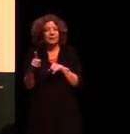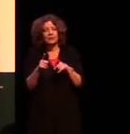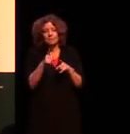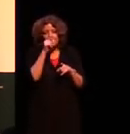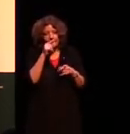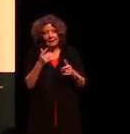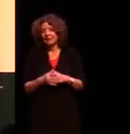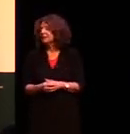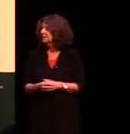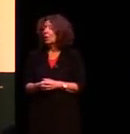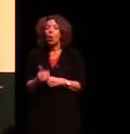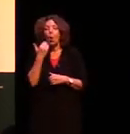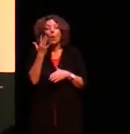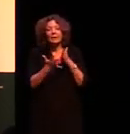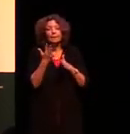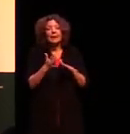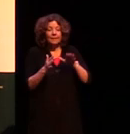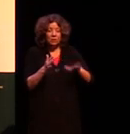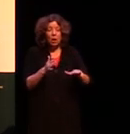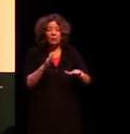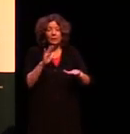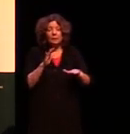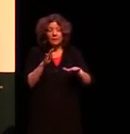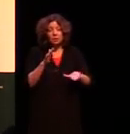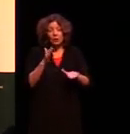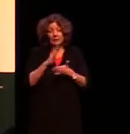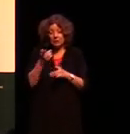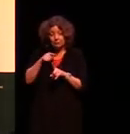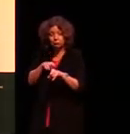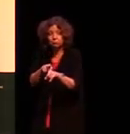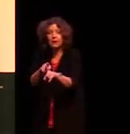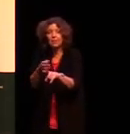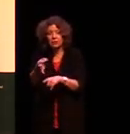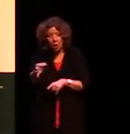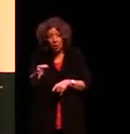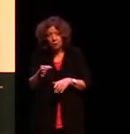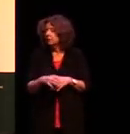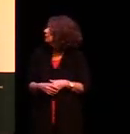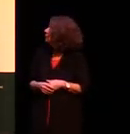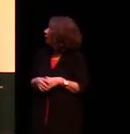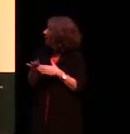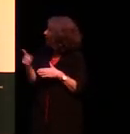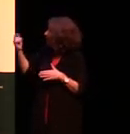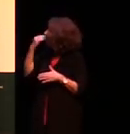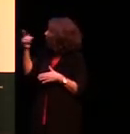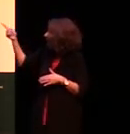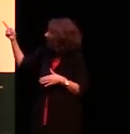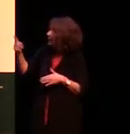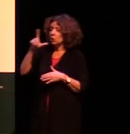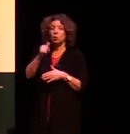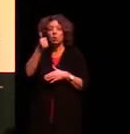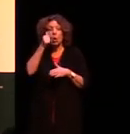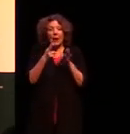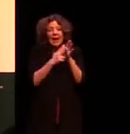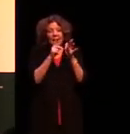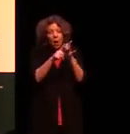and it will always mean the child is chasing the dog because will always have its little knee marker on it and